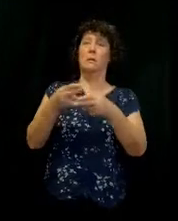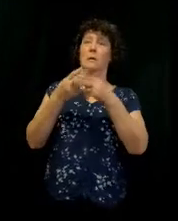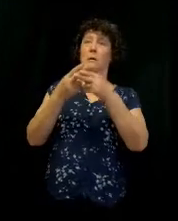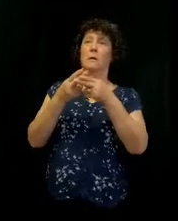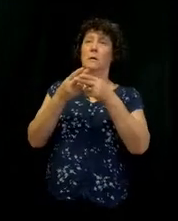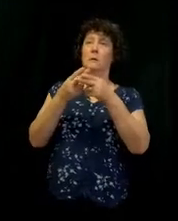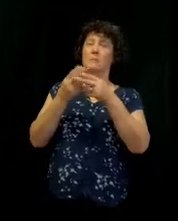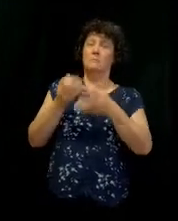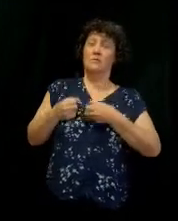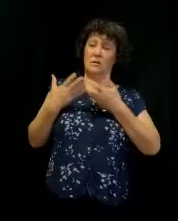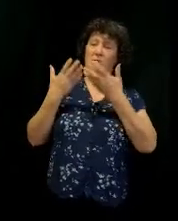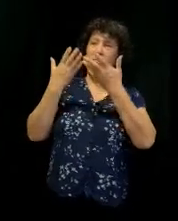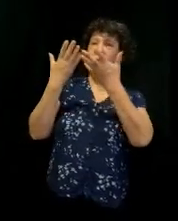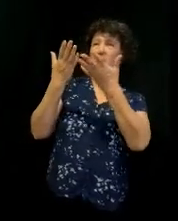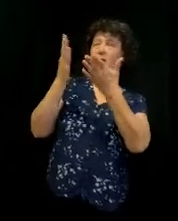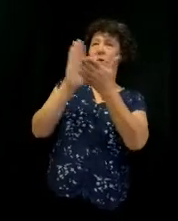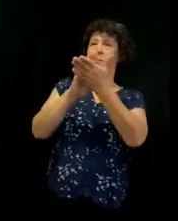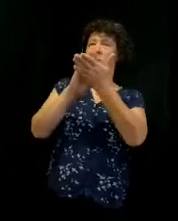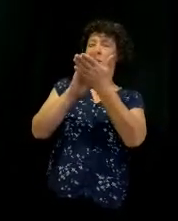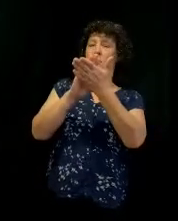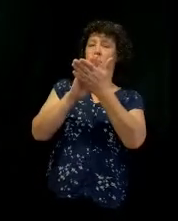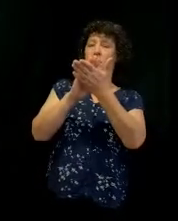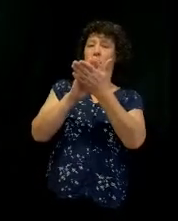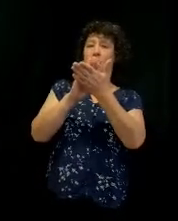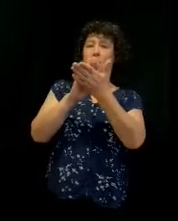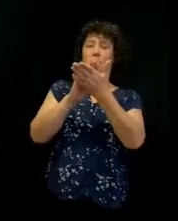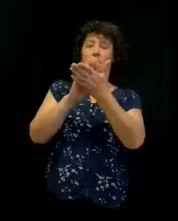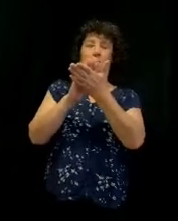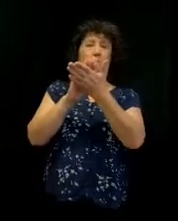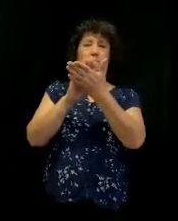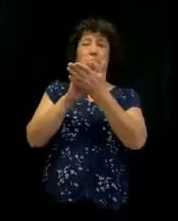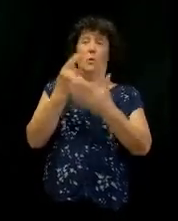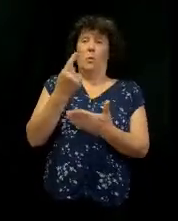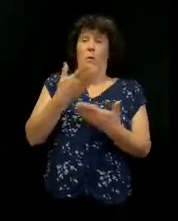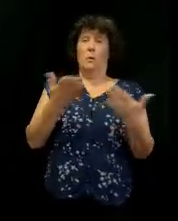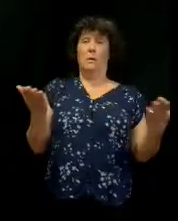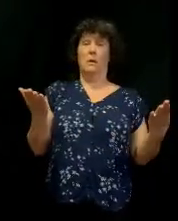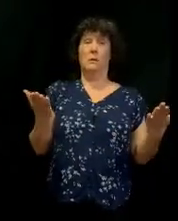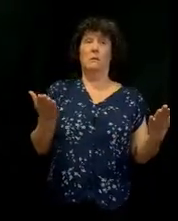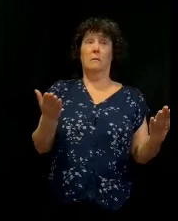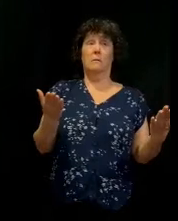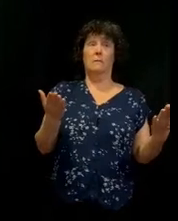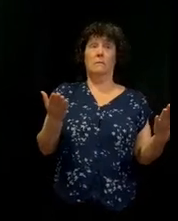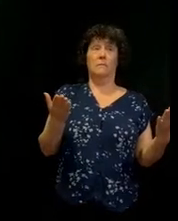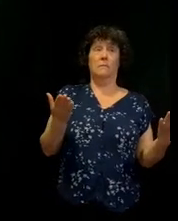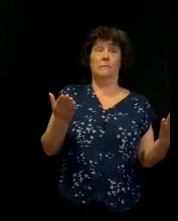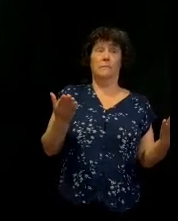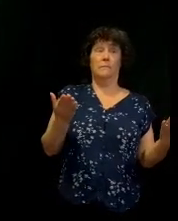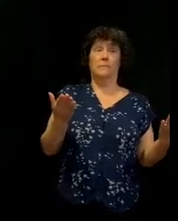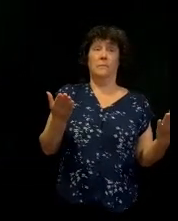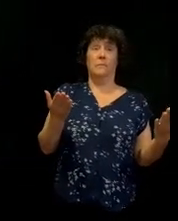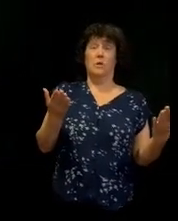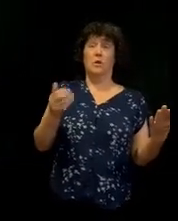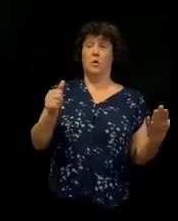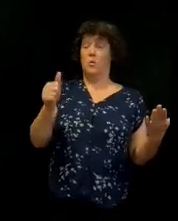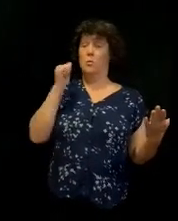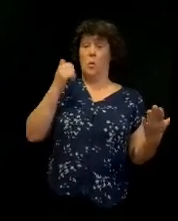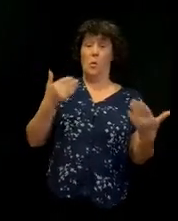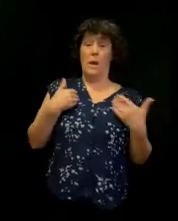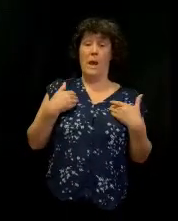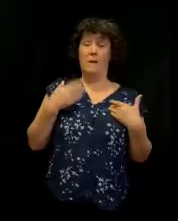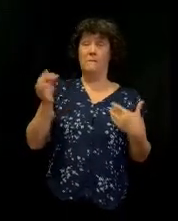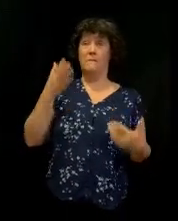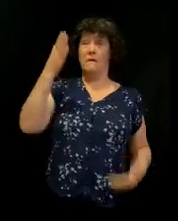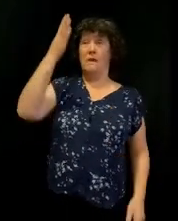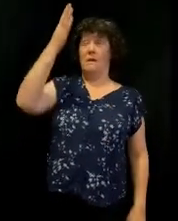to praise. Church, listen, I'm done. This is the one thing you will not be able to offer into eternity. In heaven, you will never be able to